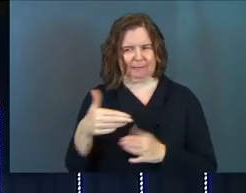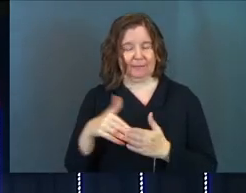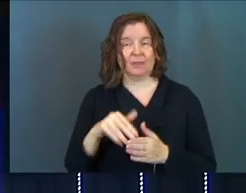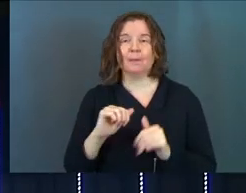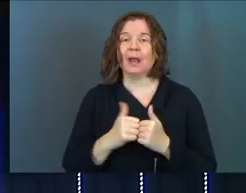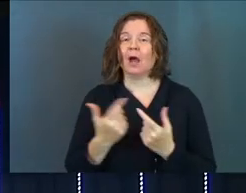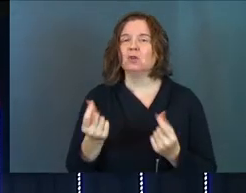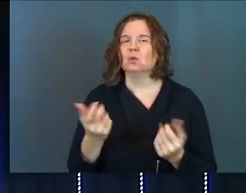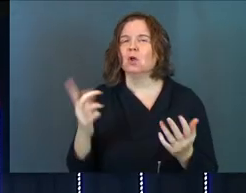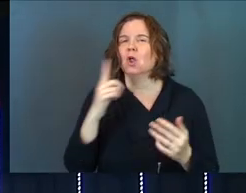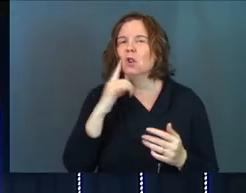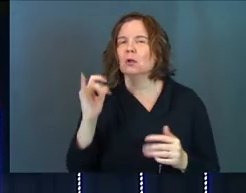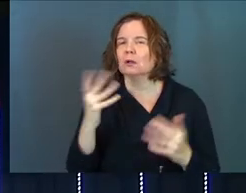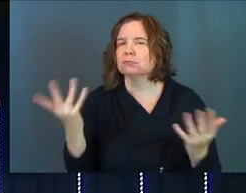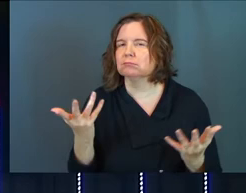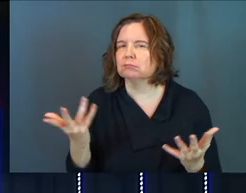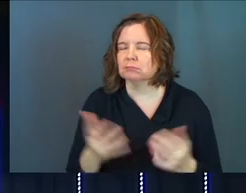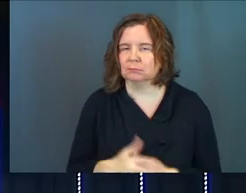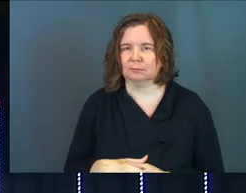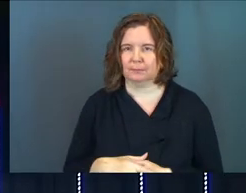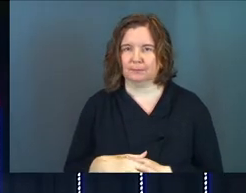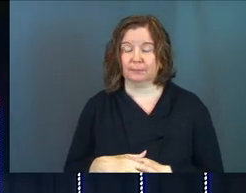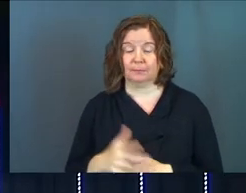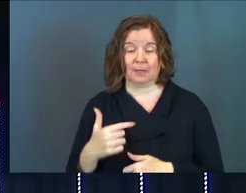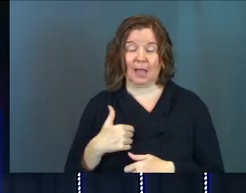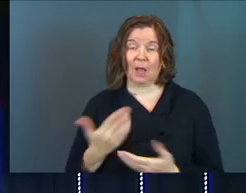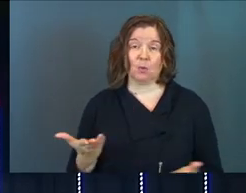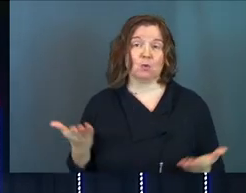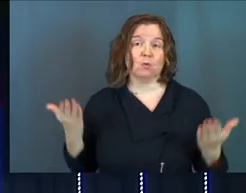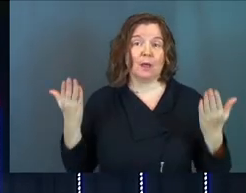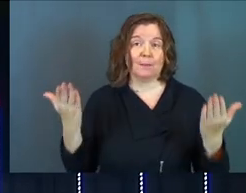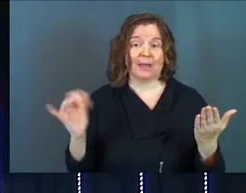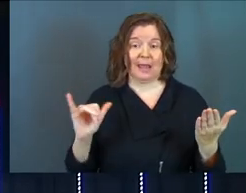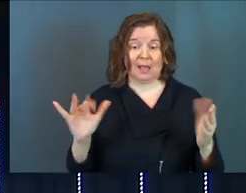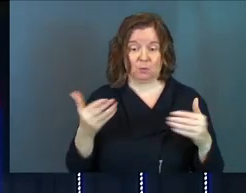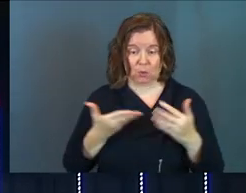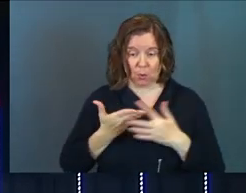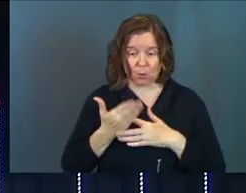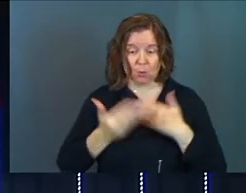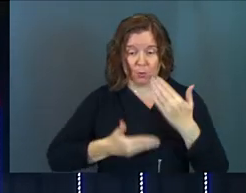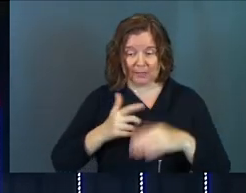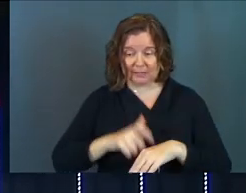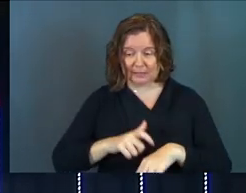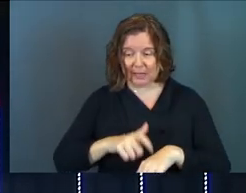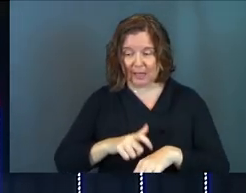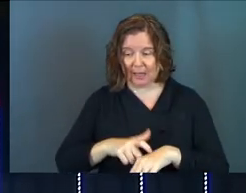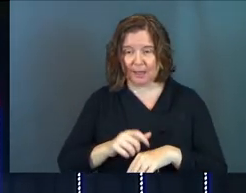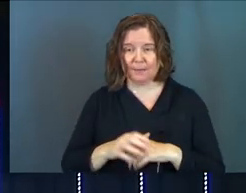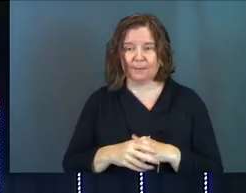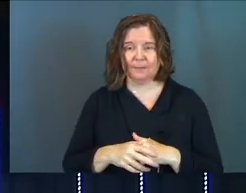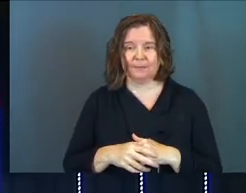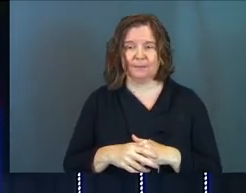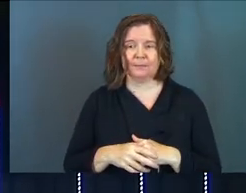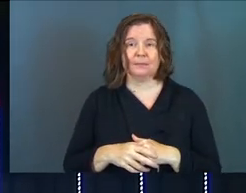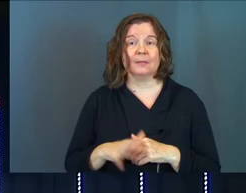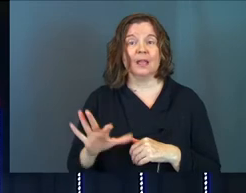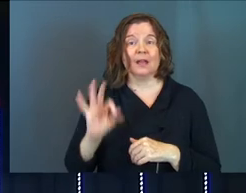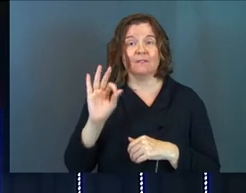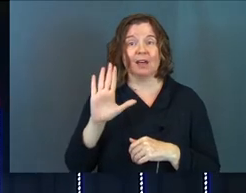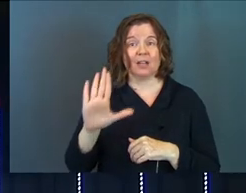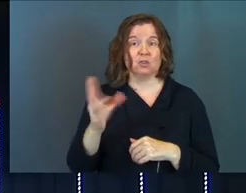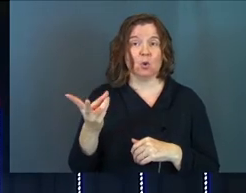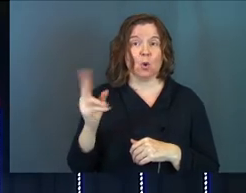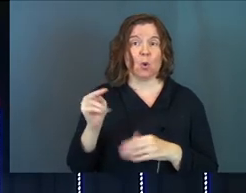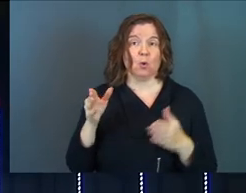but how are you going to do this I would recommend as we go through this time find your